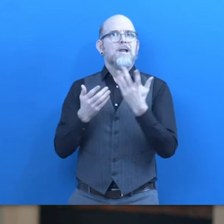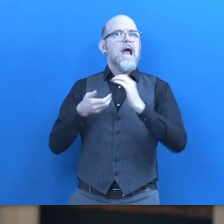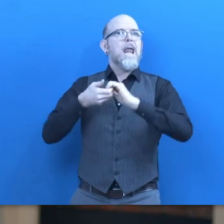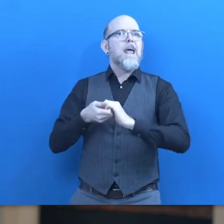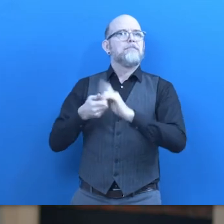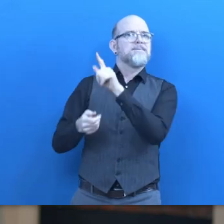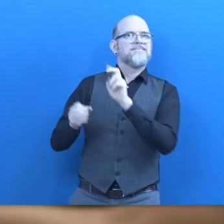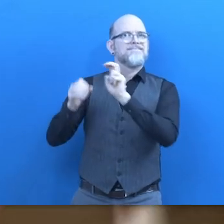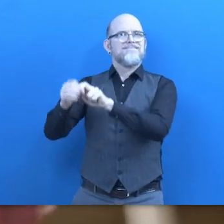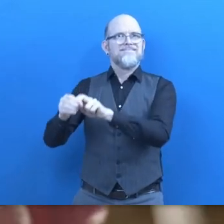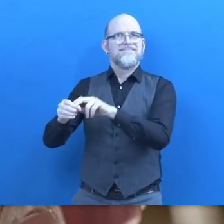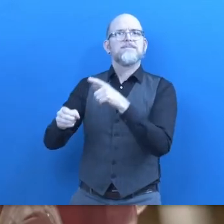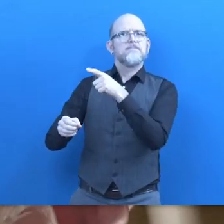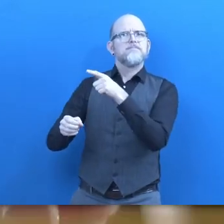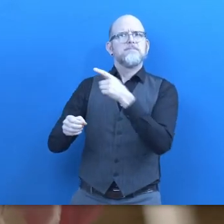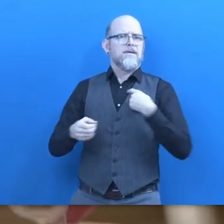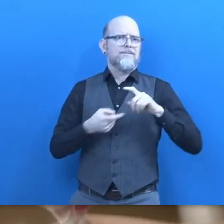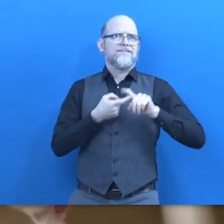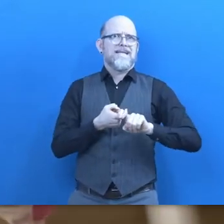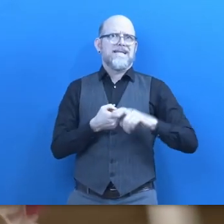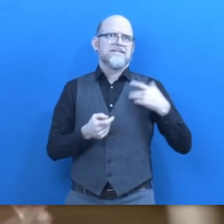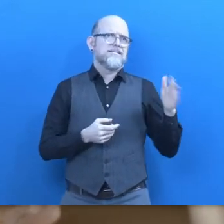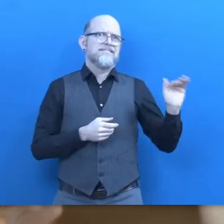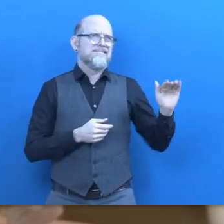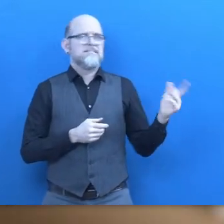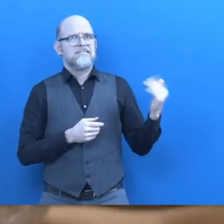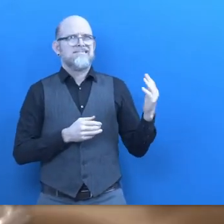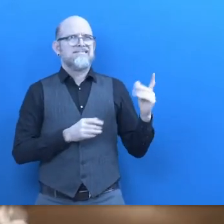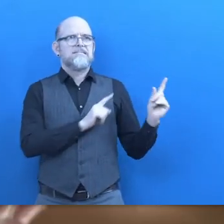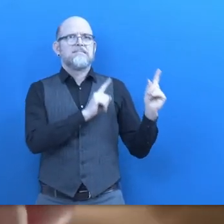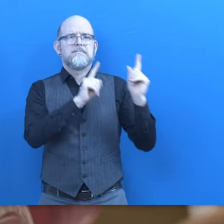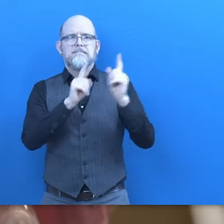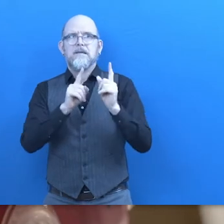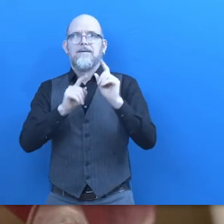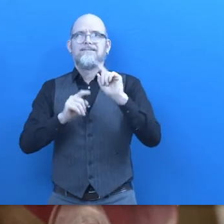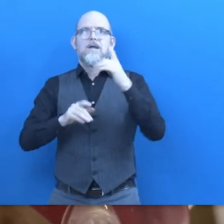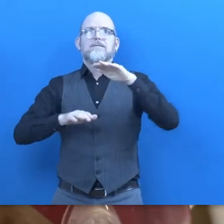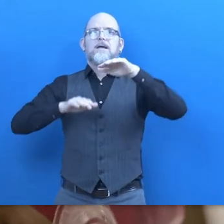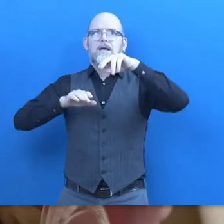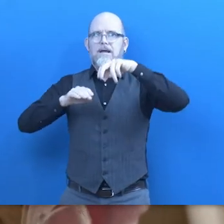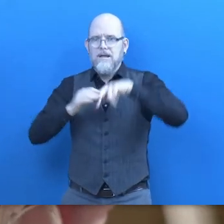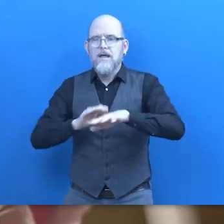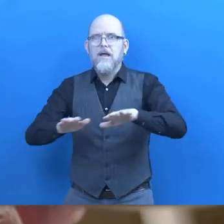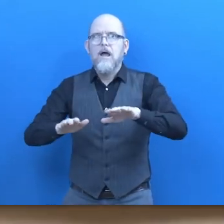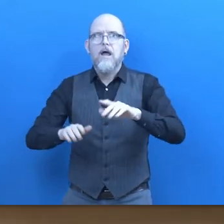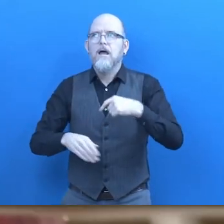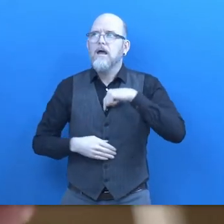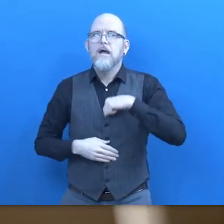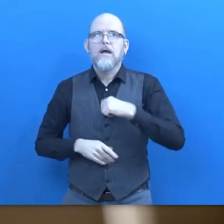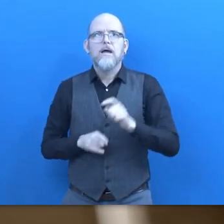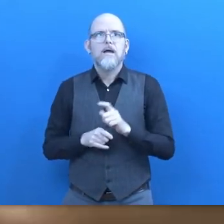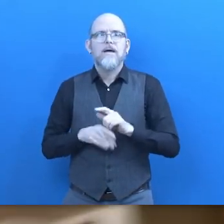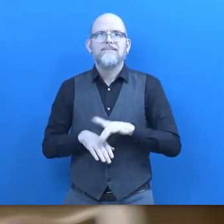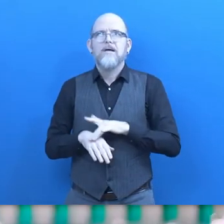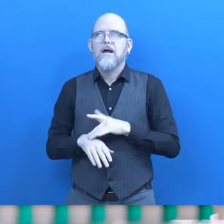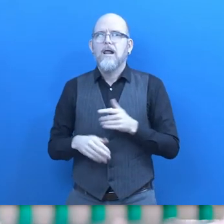and I hadn't swam a mile in 20 years but I was super excited because it was the first physical thing I had done since going through chemo